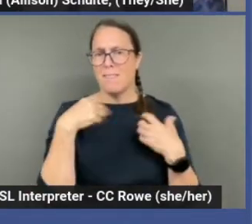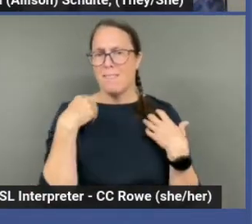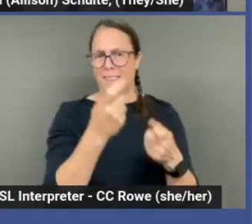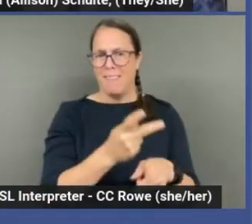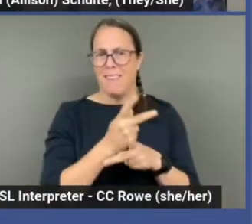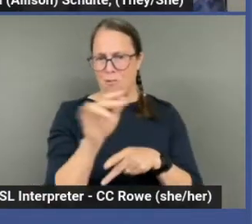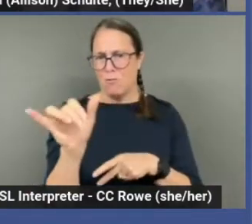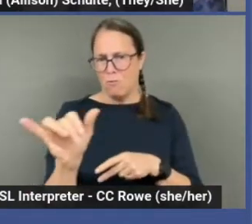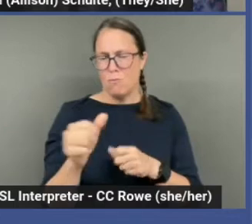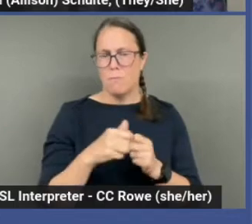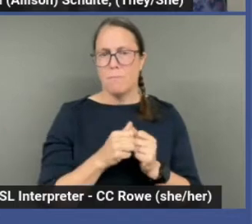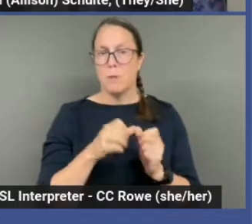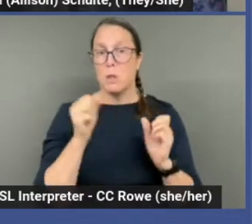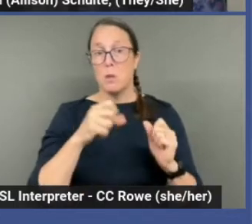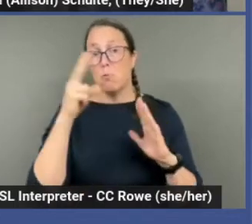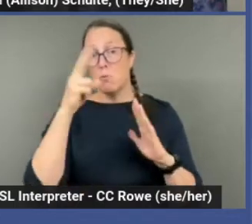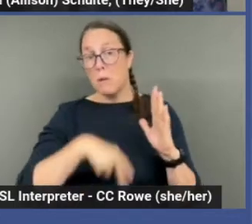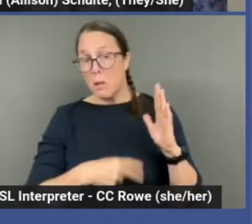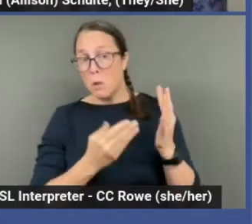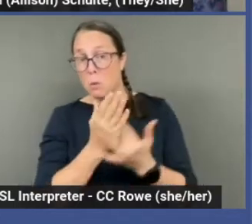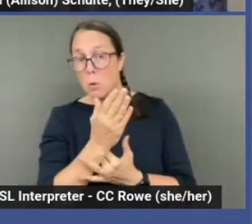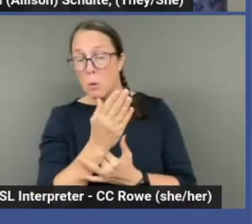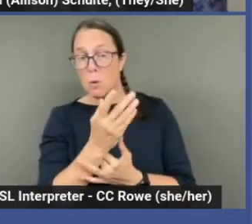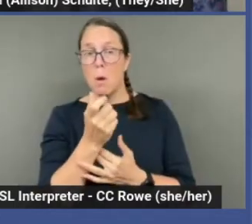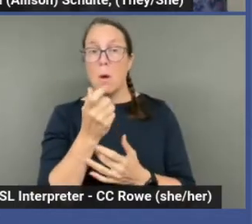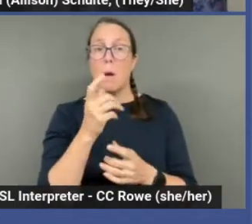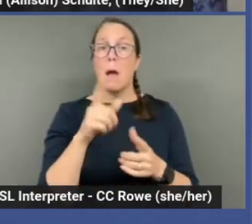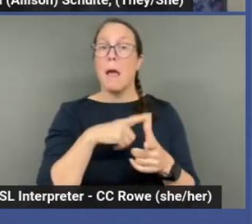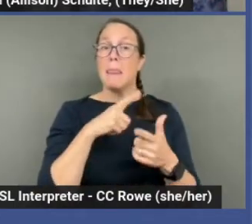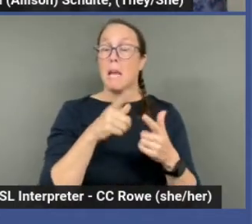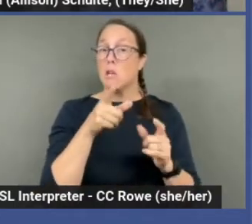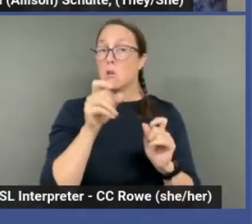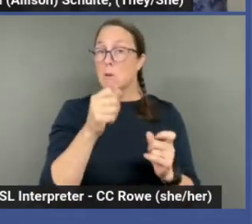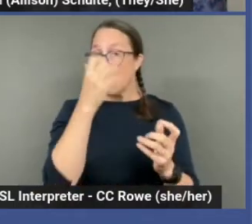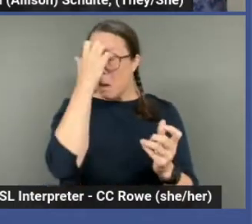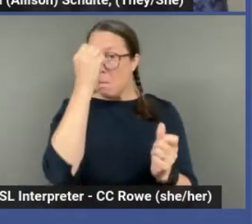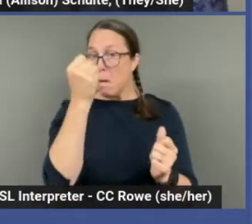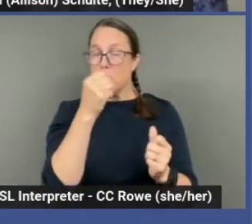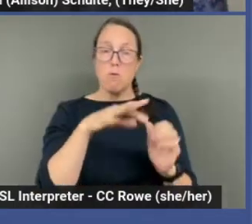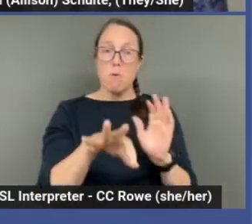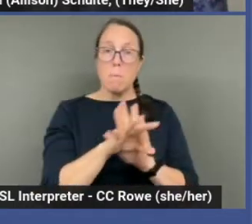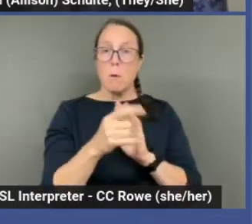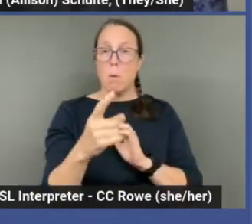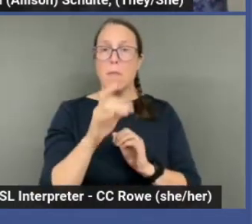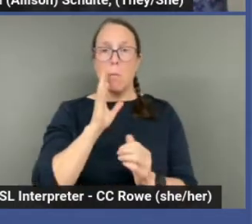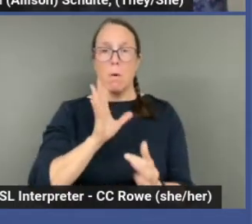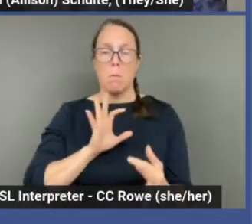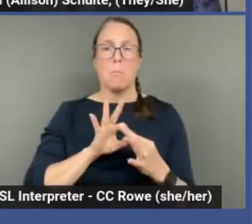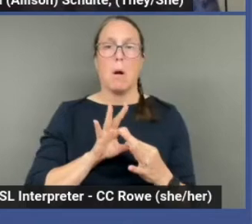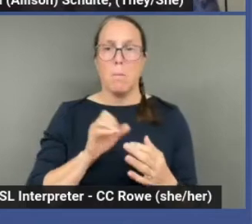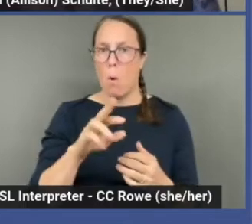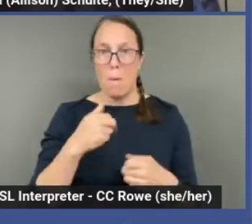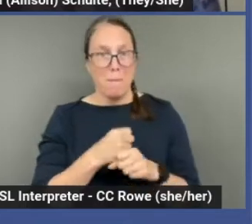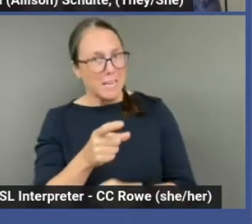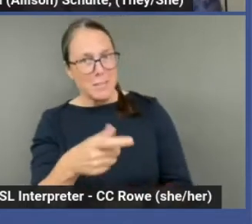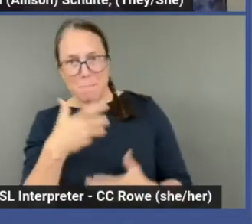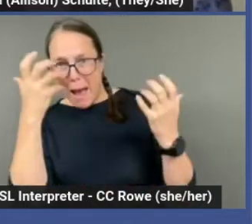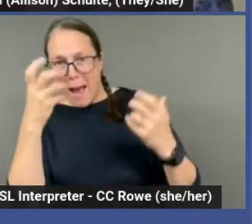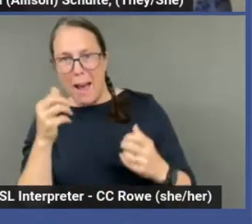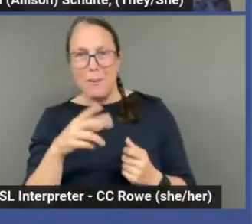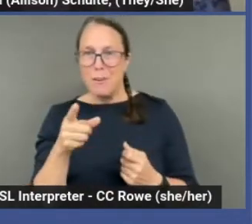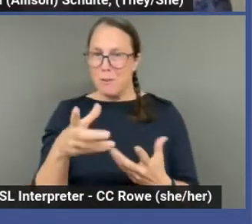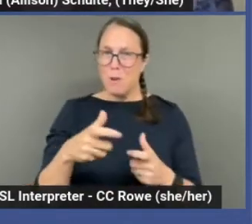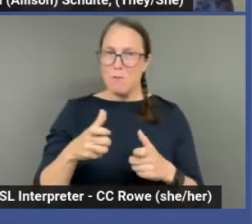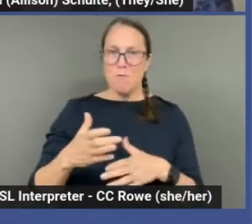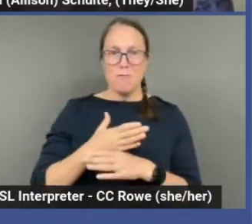and maybe memorize one or pick one that like really resonates with you or makes you mad or you want to share.